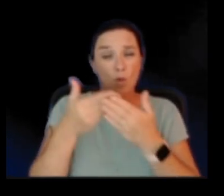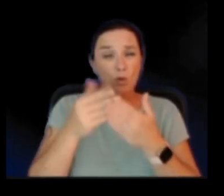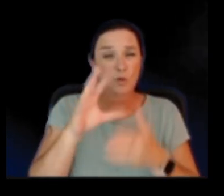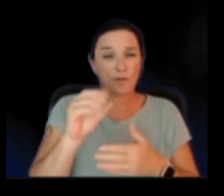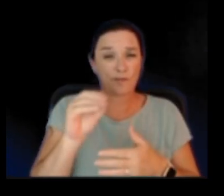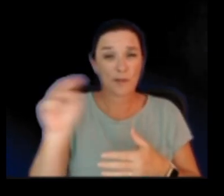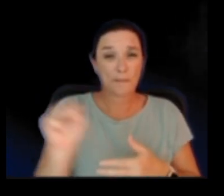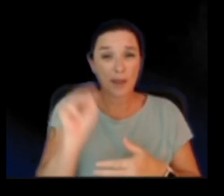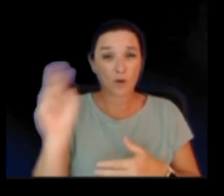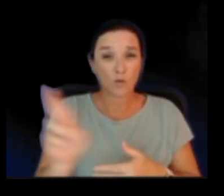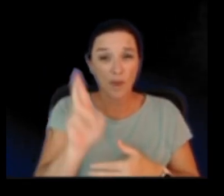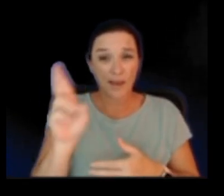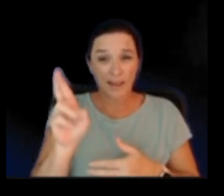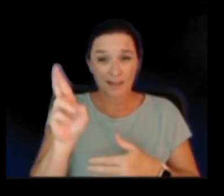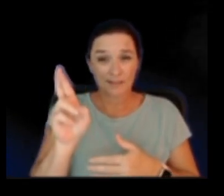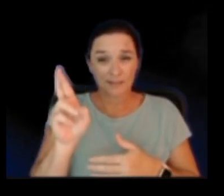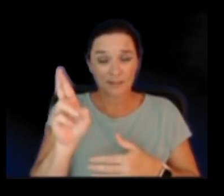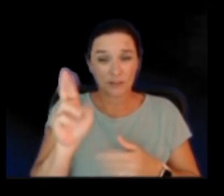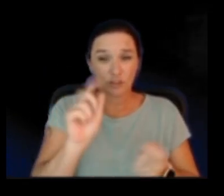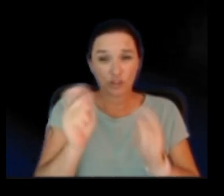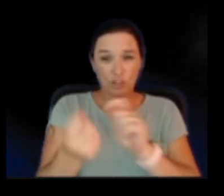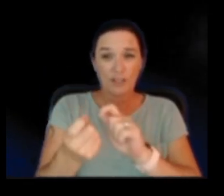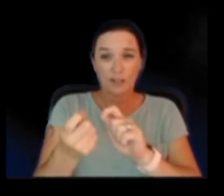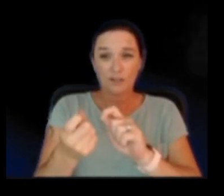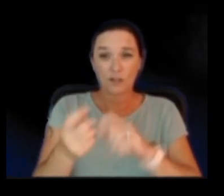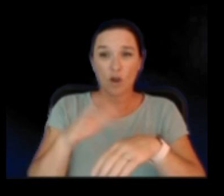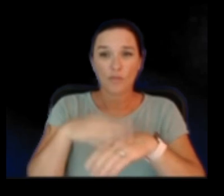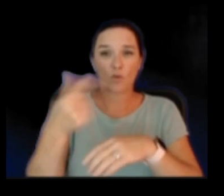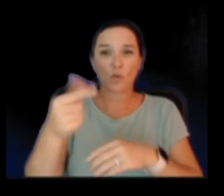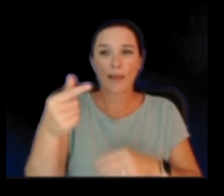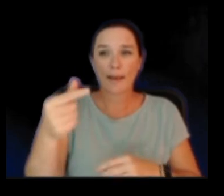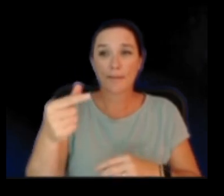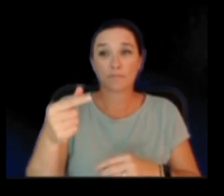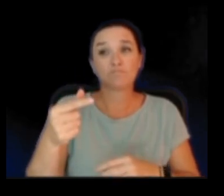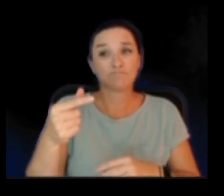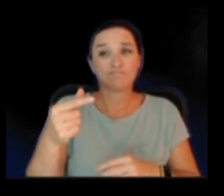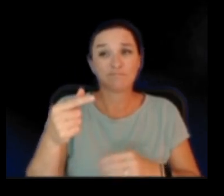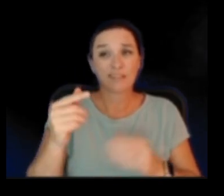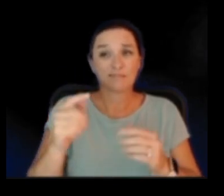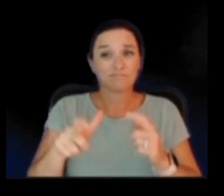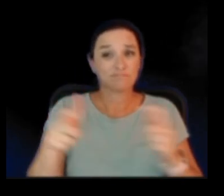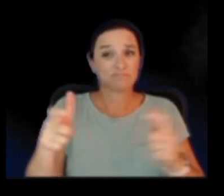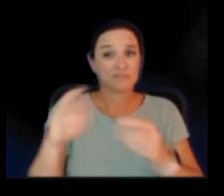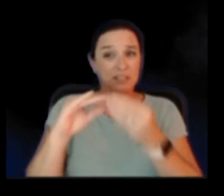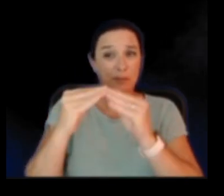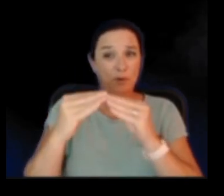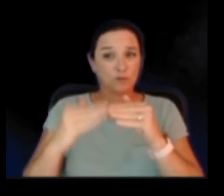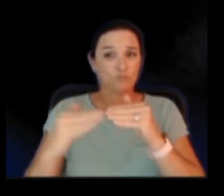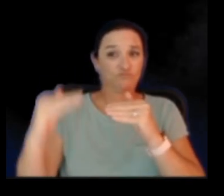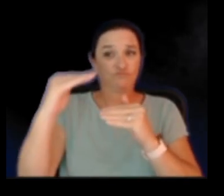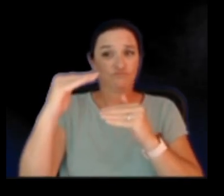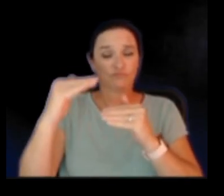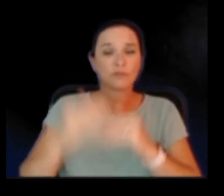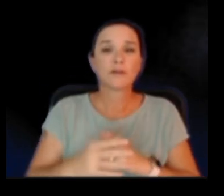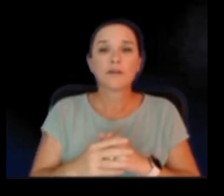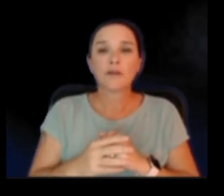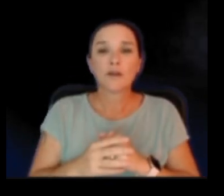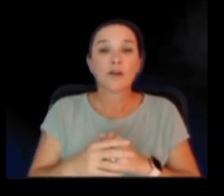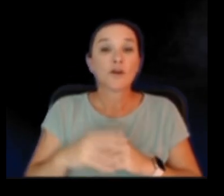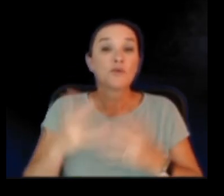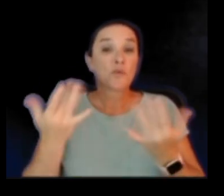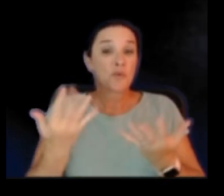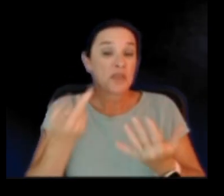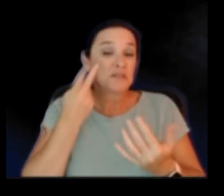inflation along this green component. It's quite significant. So we'll still wait and see what Kilauea does next.